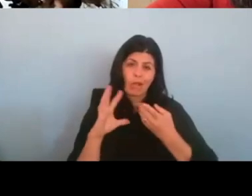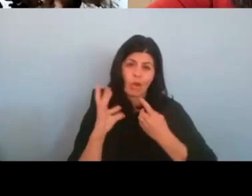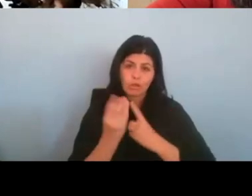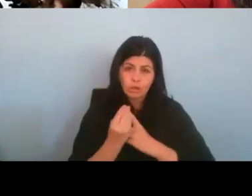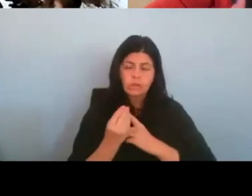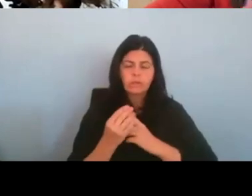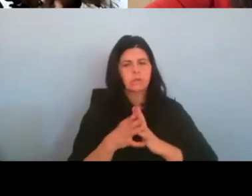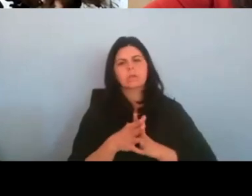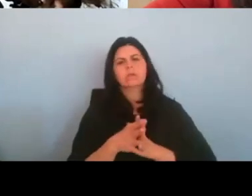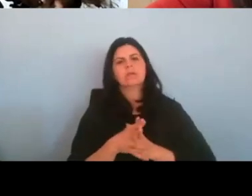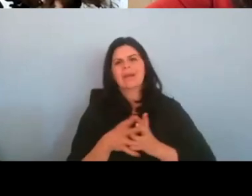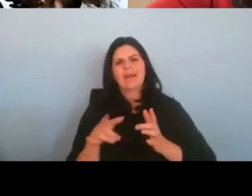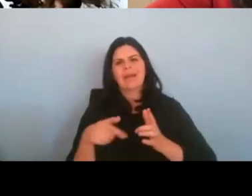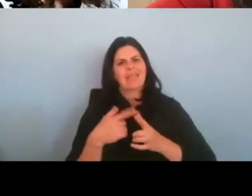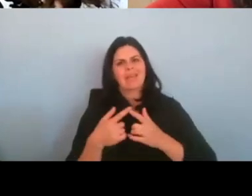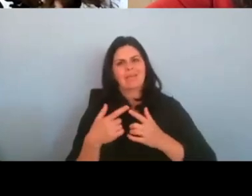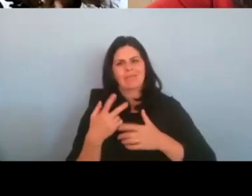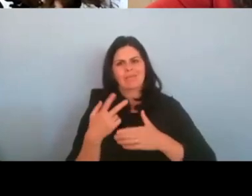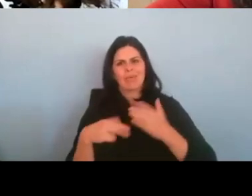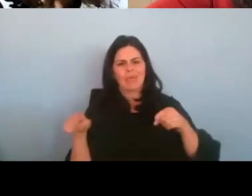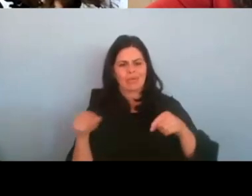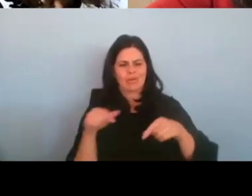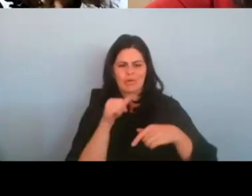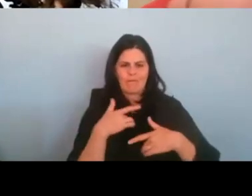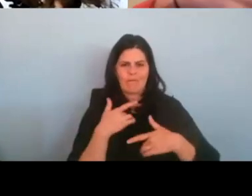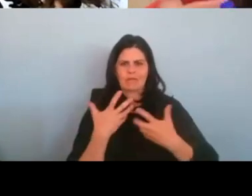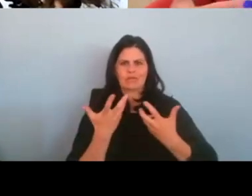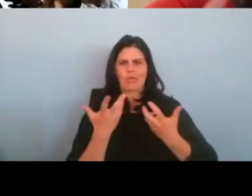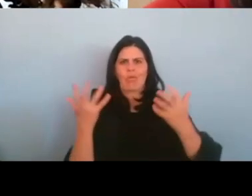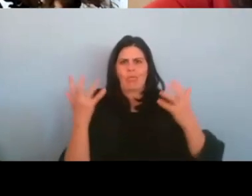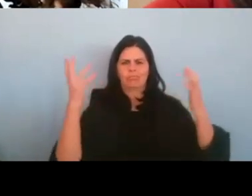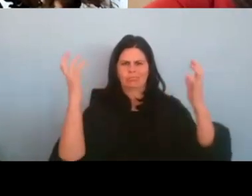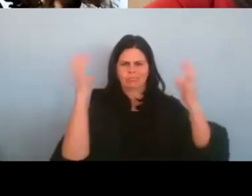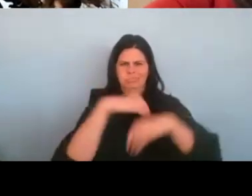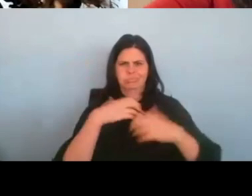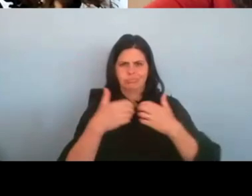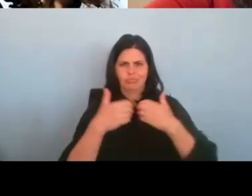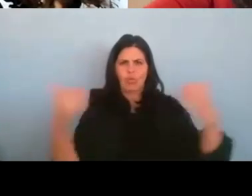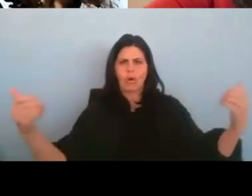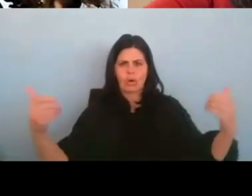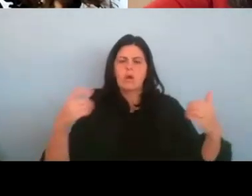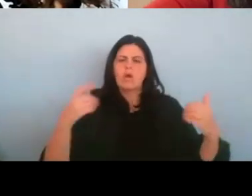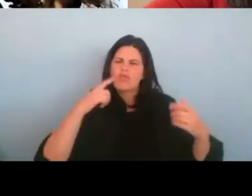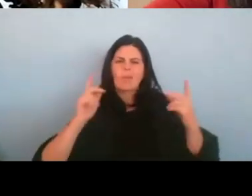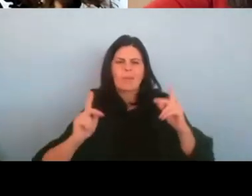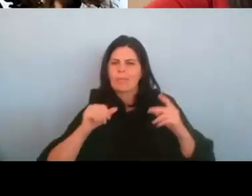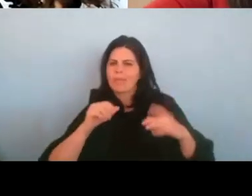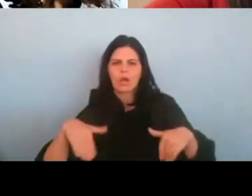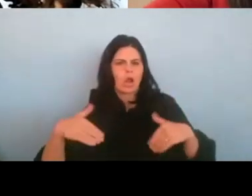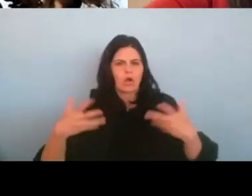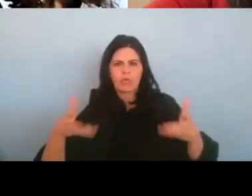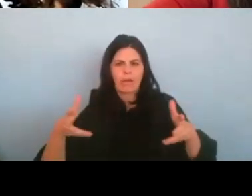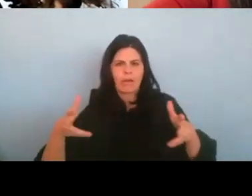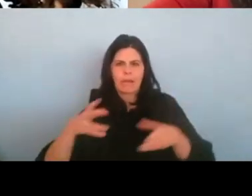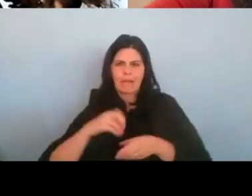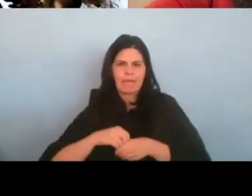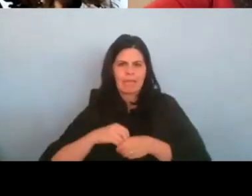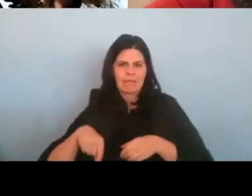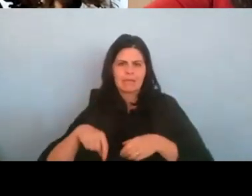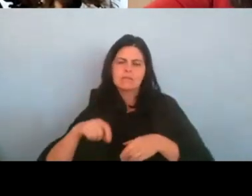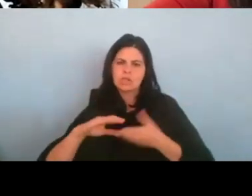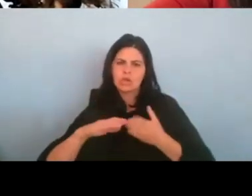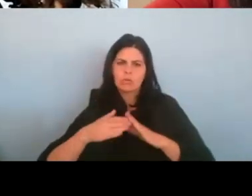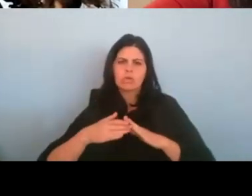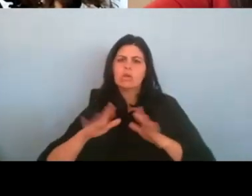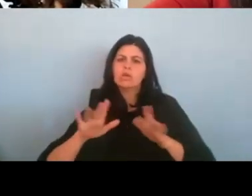so foreign, if you will, um, for those who are not in these respective communities. So I think subtle advocacy, like